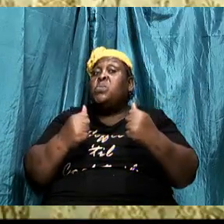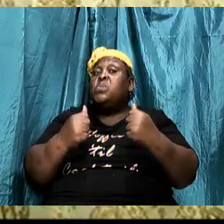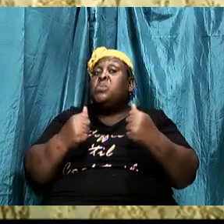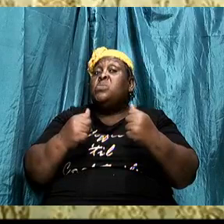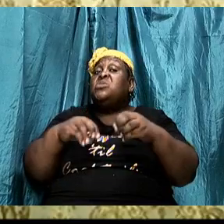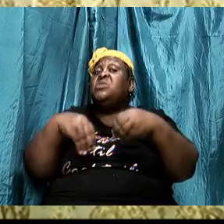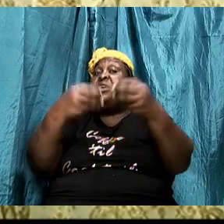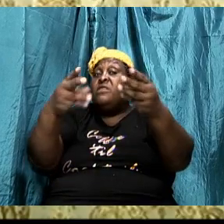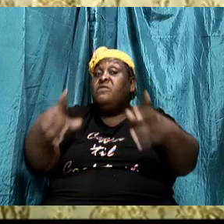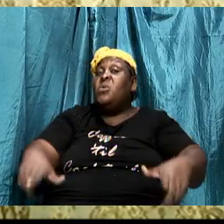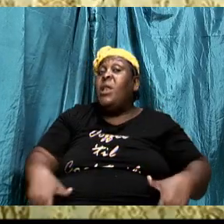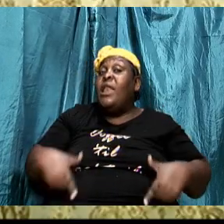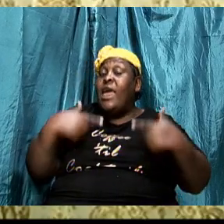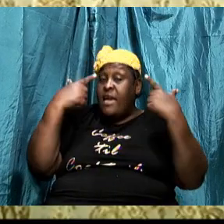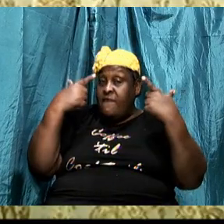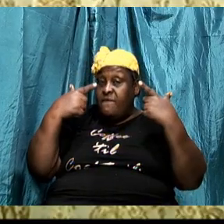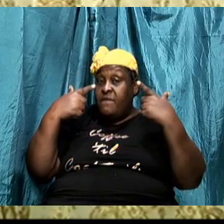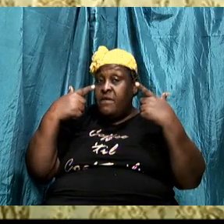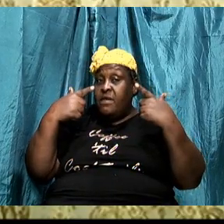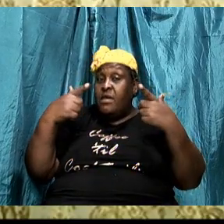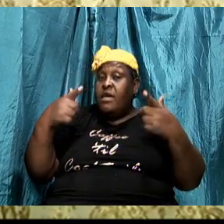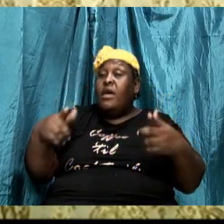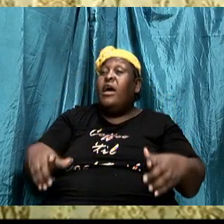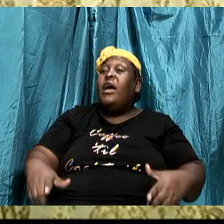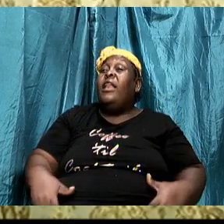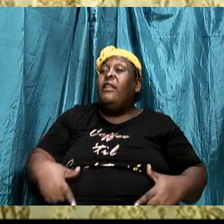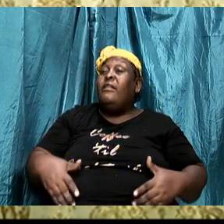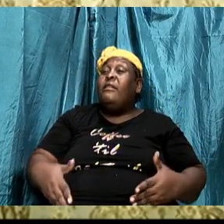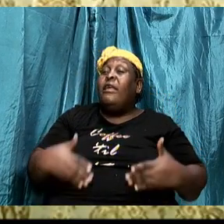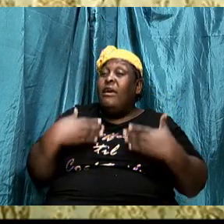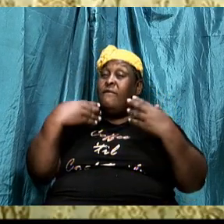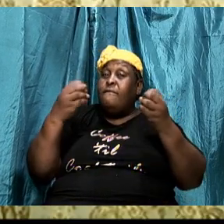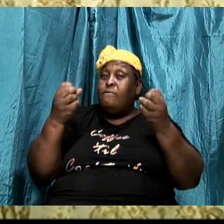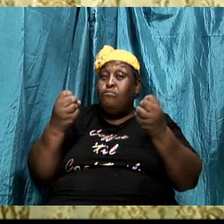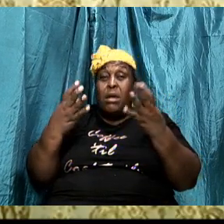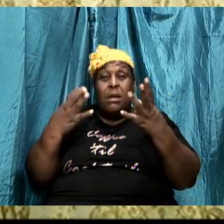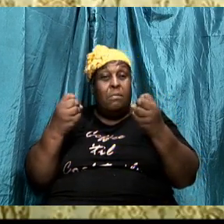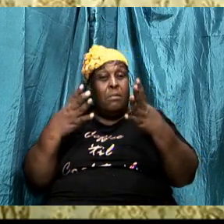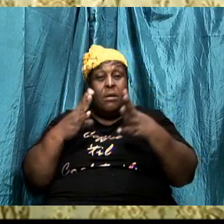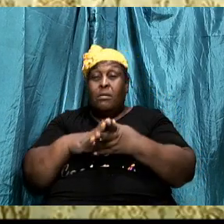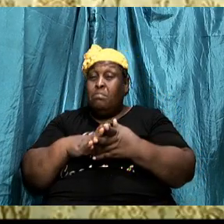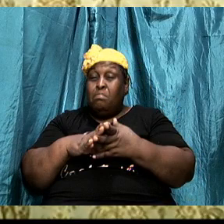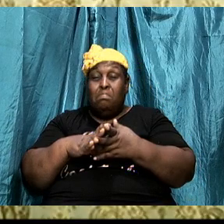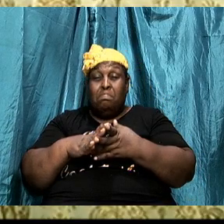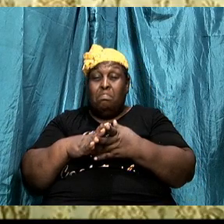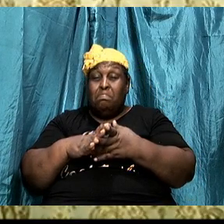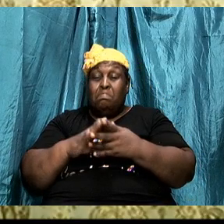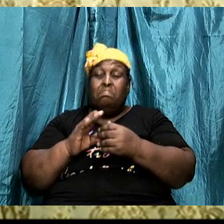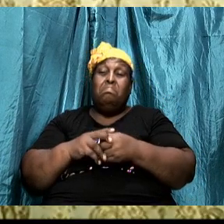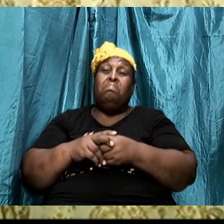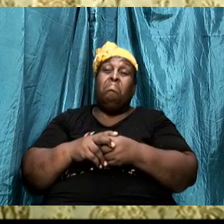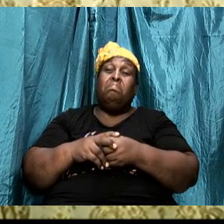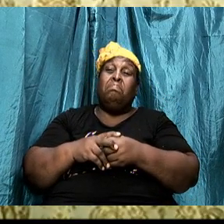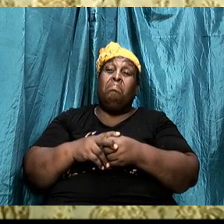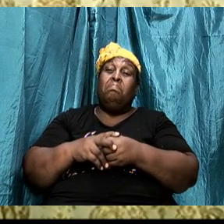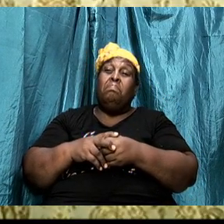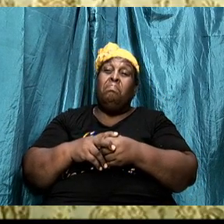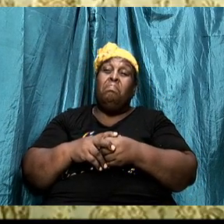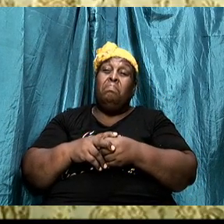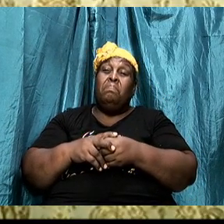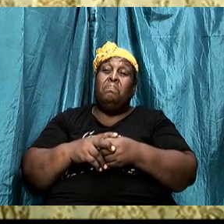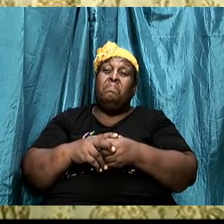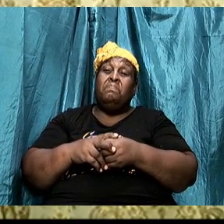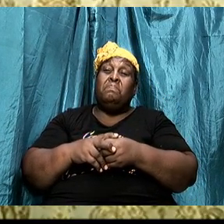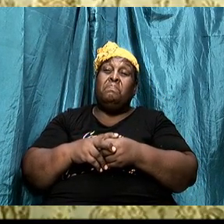nobody else but the adversary. That is why he said, I come that you might have life and have it more